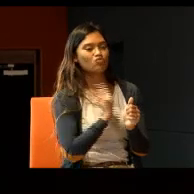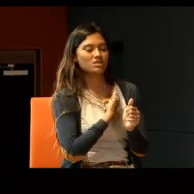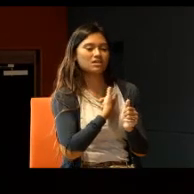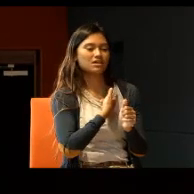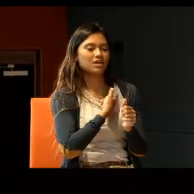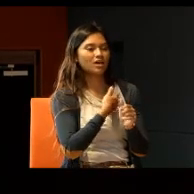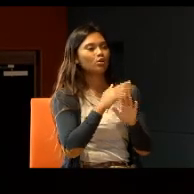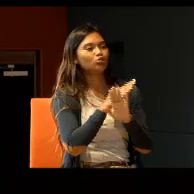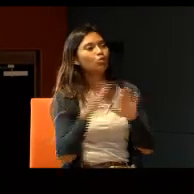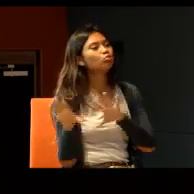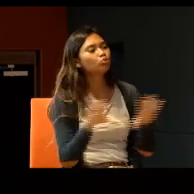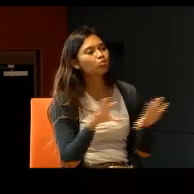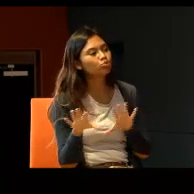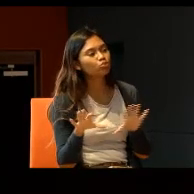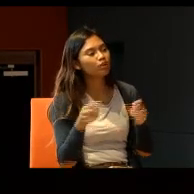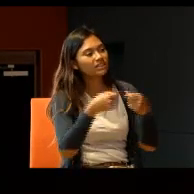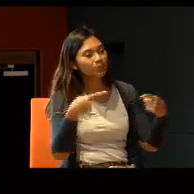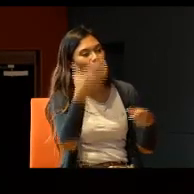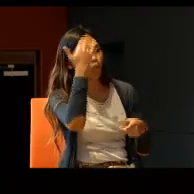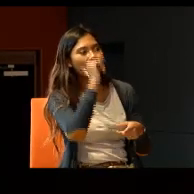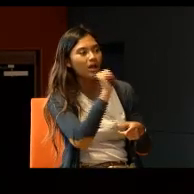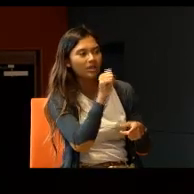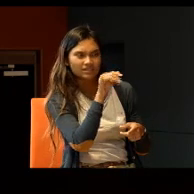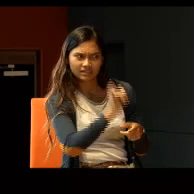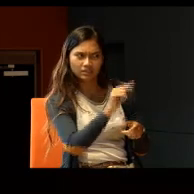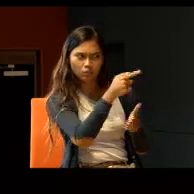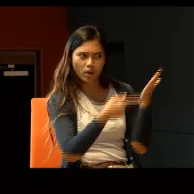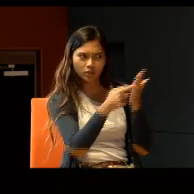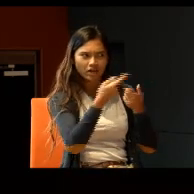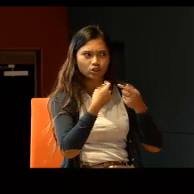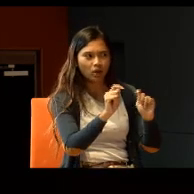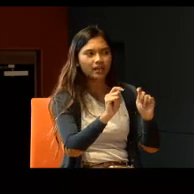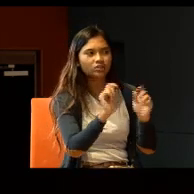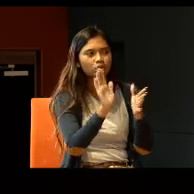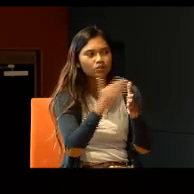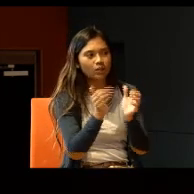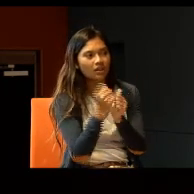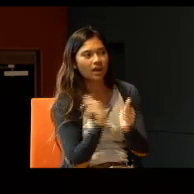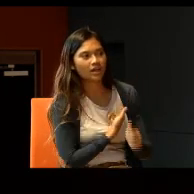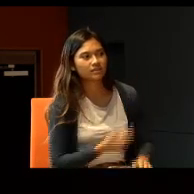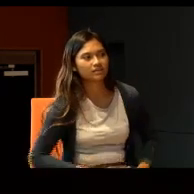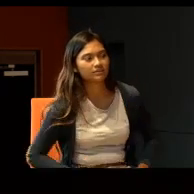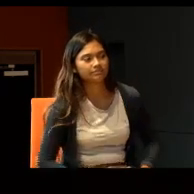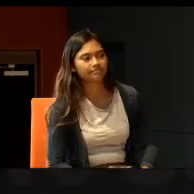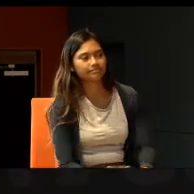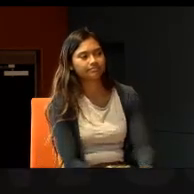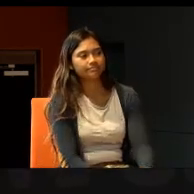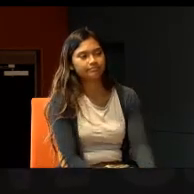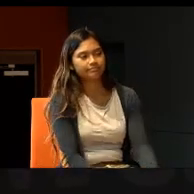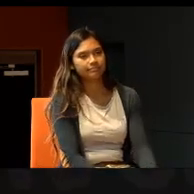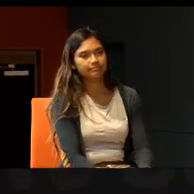why not. Is that what you are trying to communicate? Is that what you are trying to share with us? I feel that,